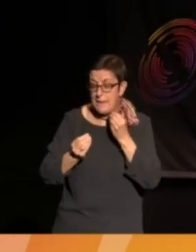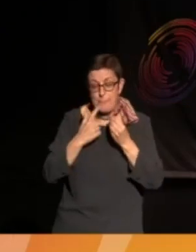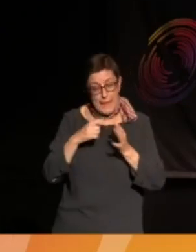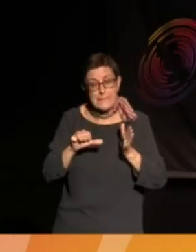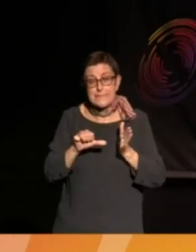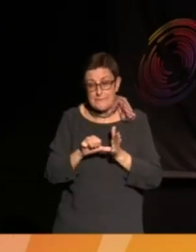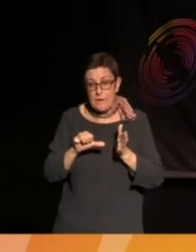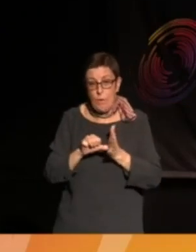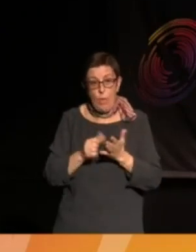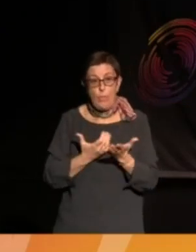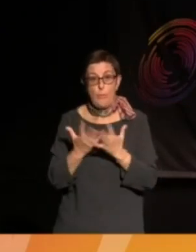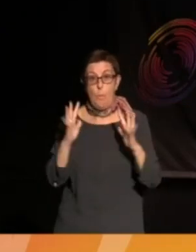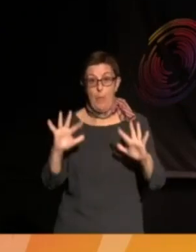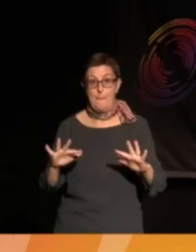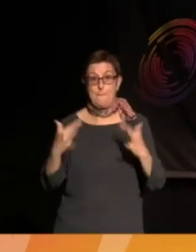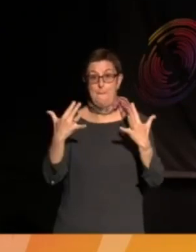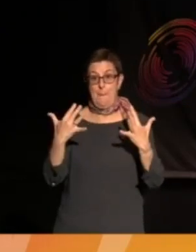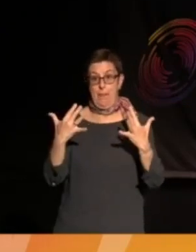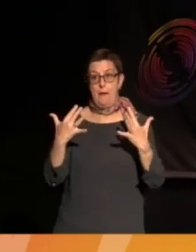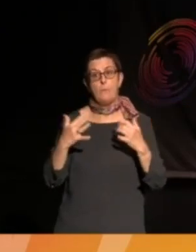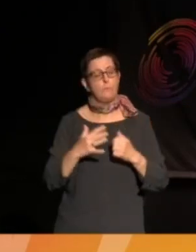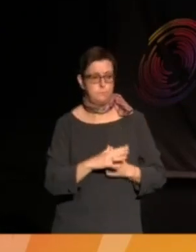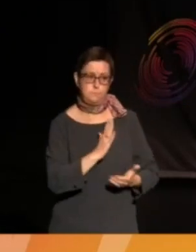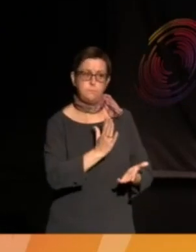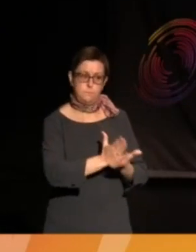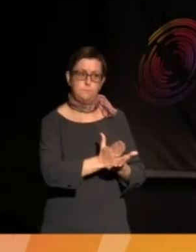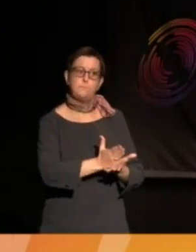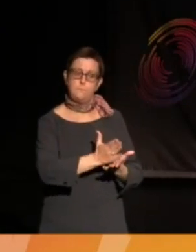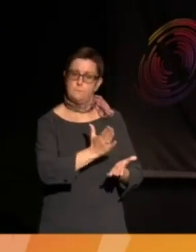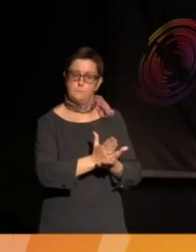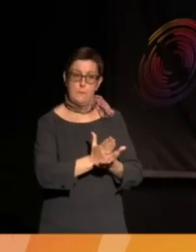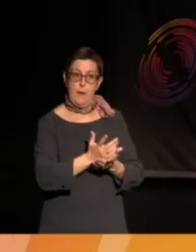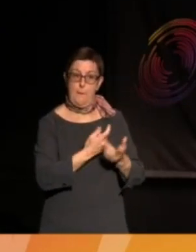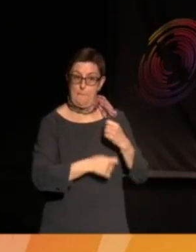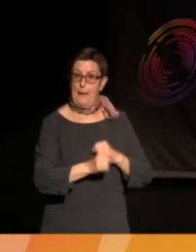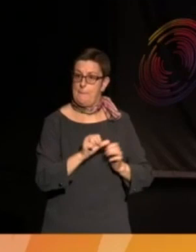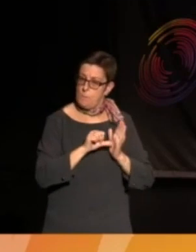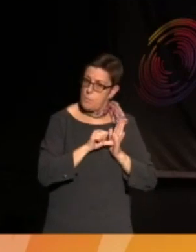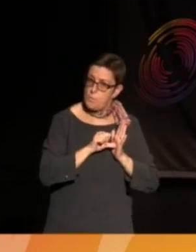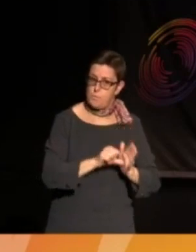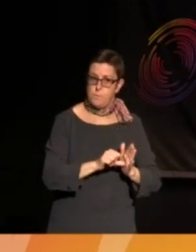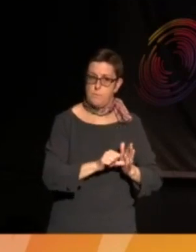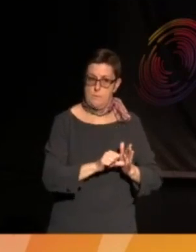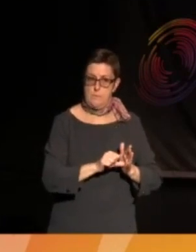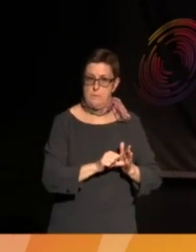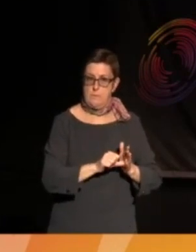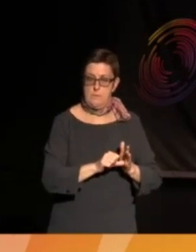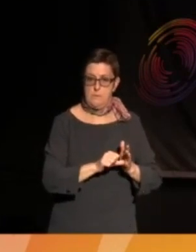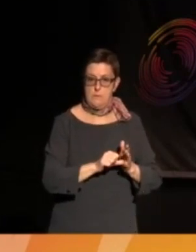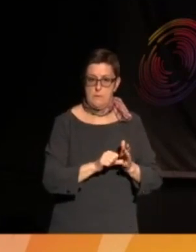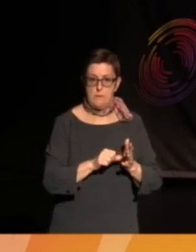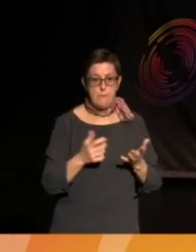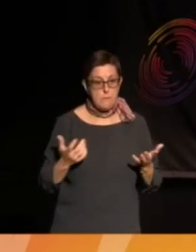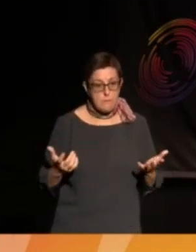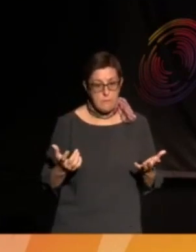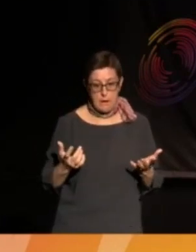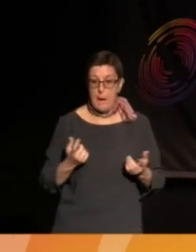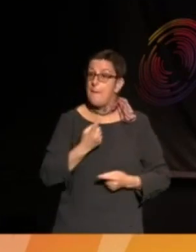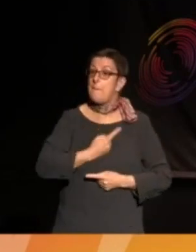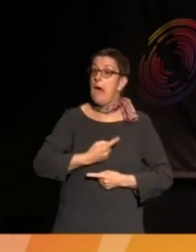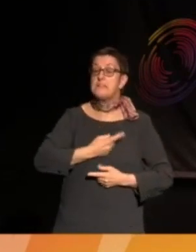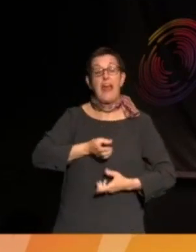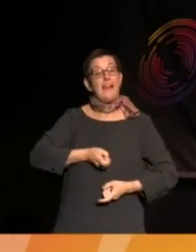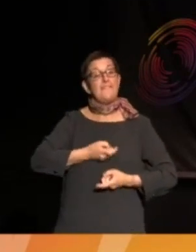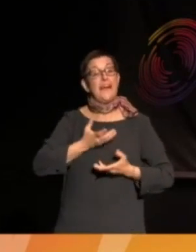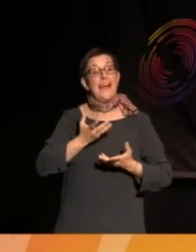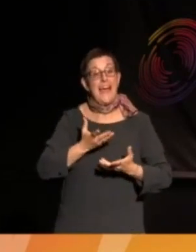Oh, definitely. And I think it's got harder, if I'm honest, over the years, because, you know, the space where you can be yourself has kind of